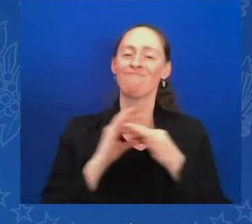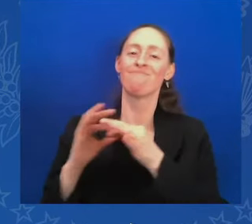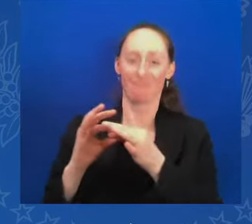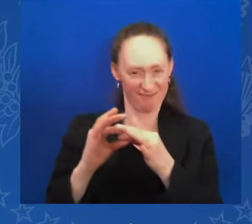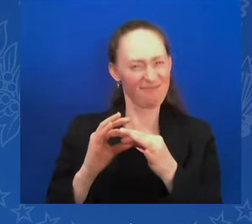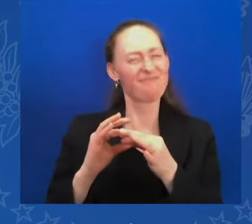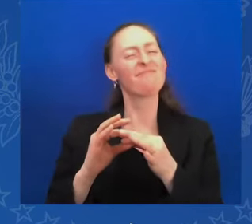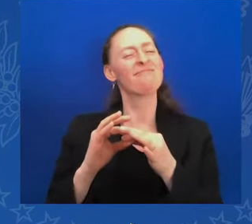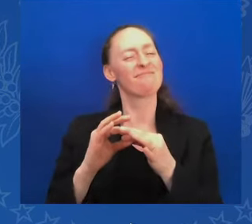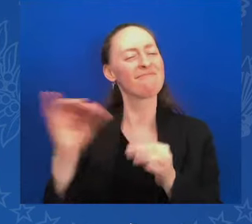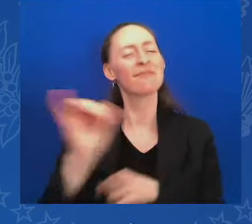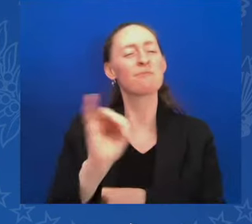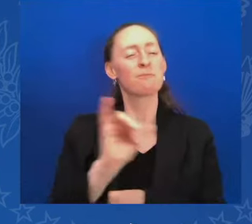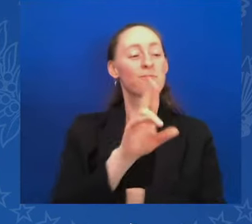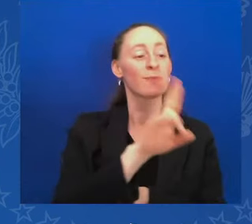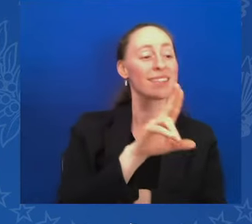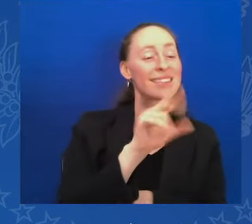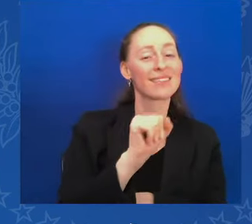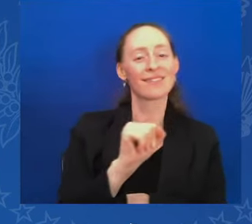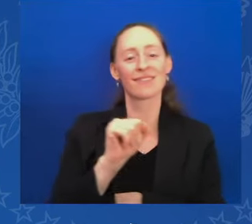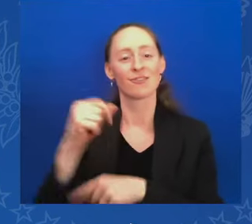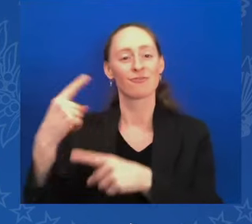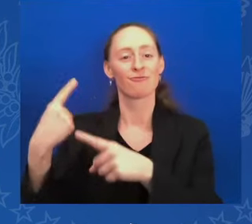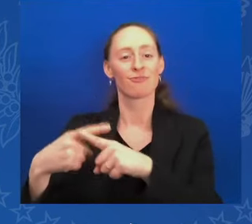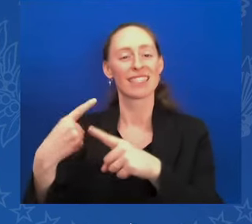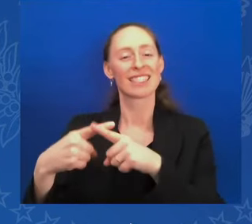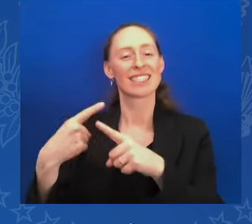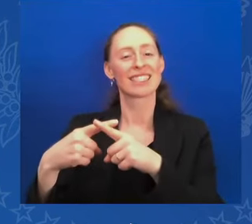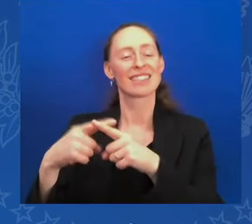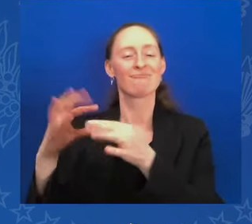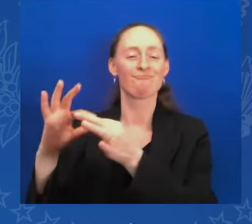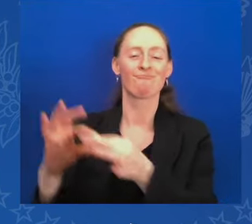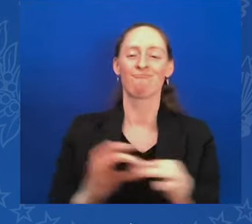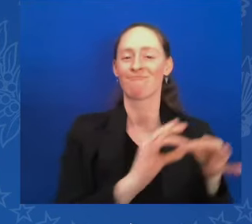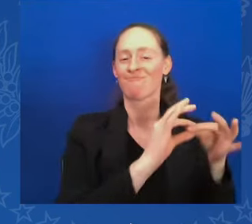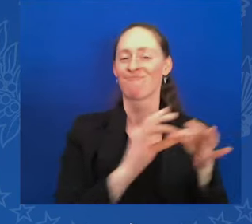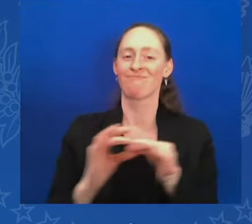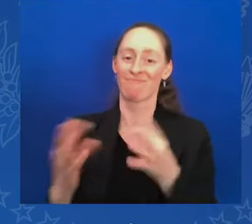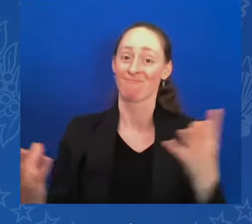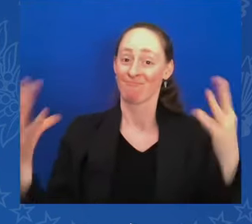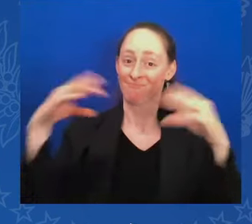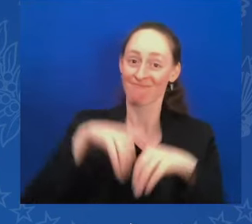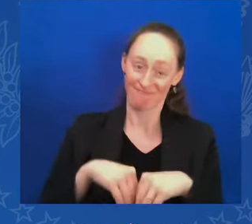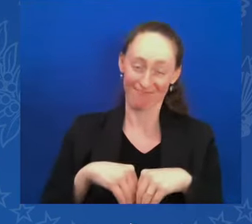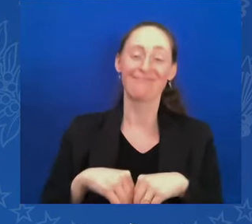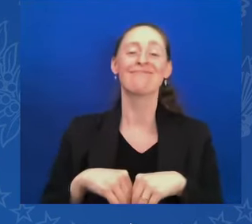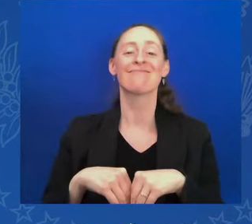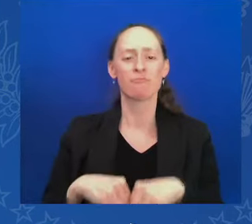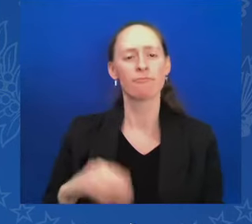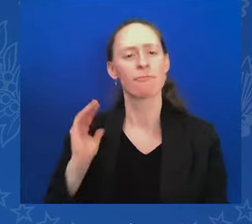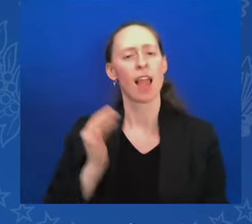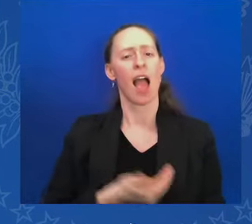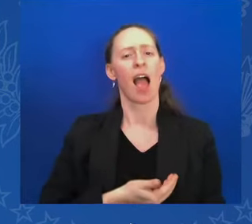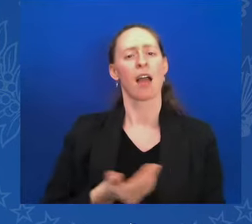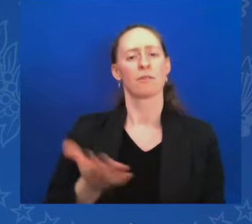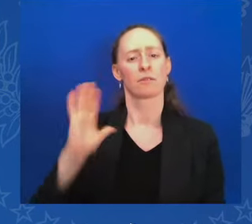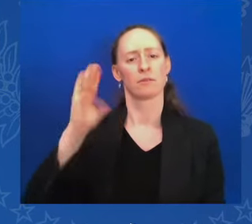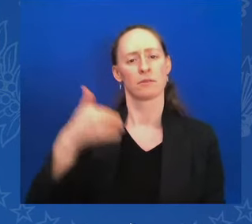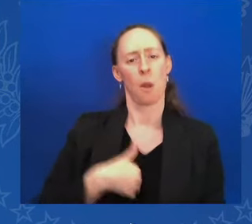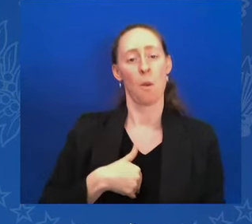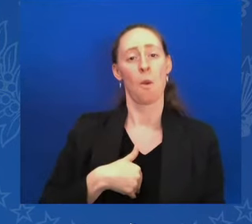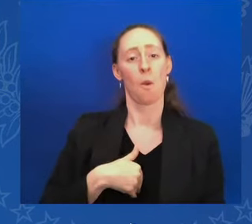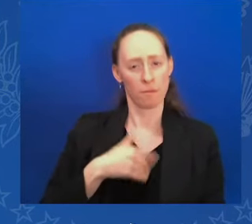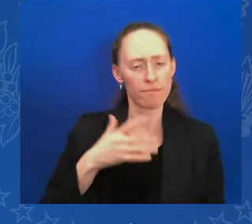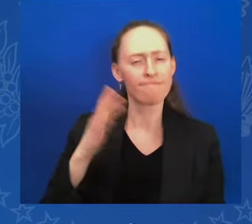essence of who we are. And the soul is what makes us, us, in my view. America is the only country on Earth built on an